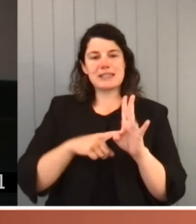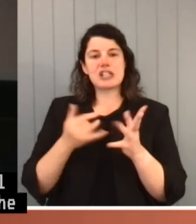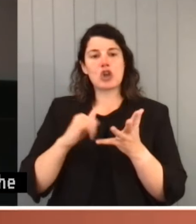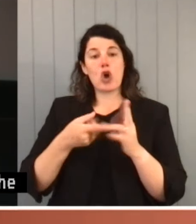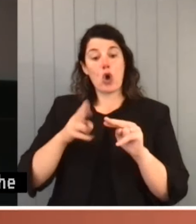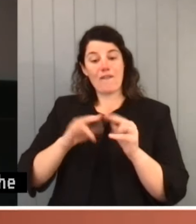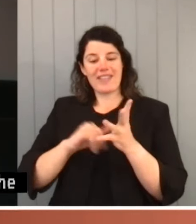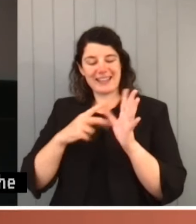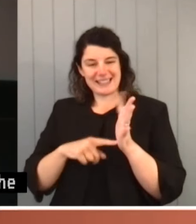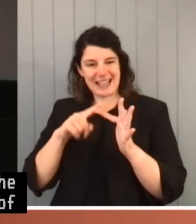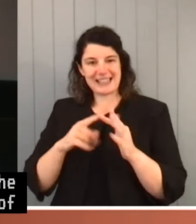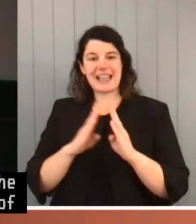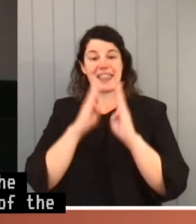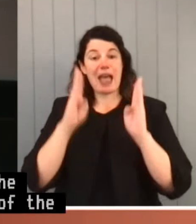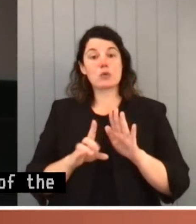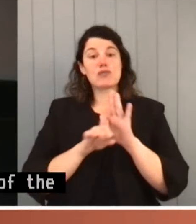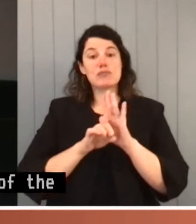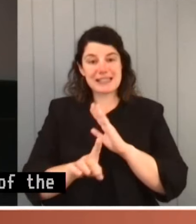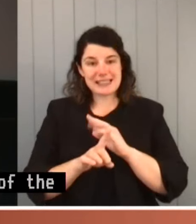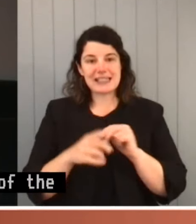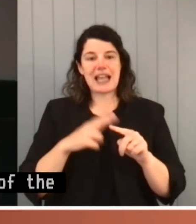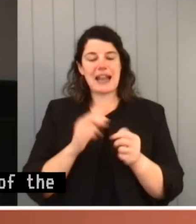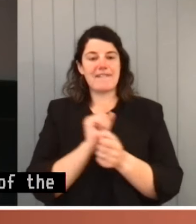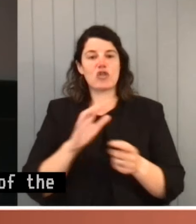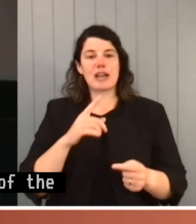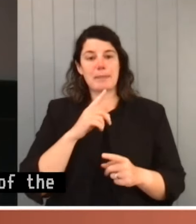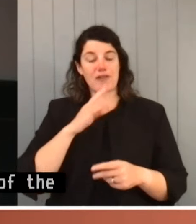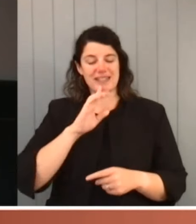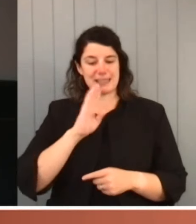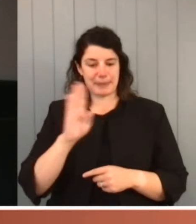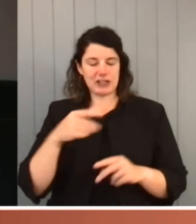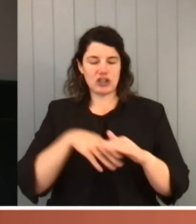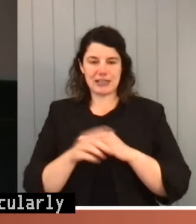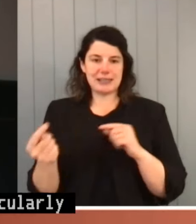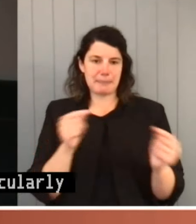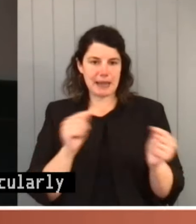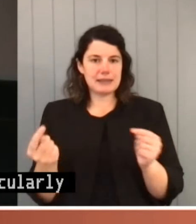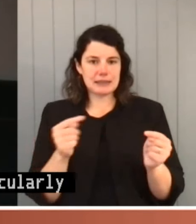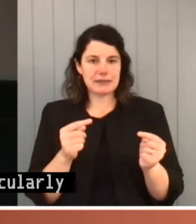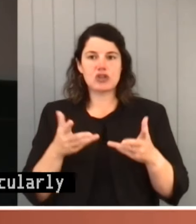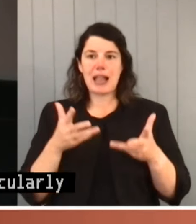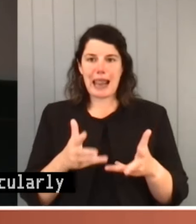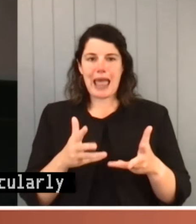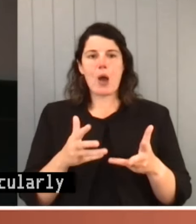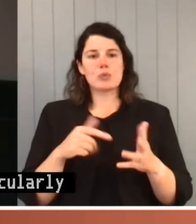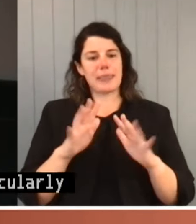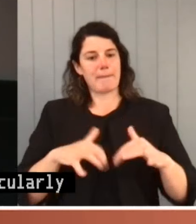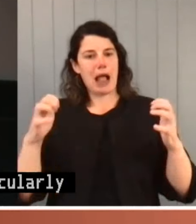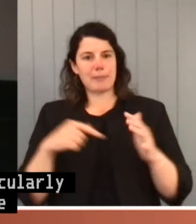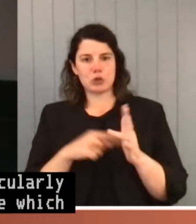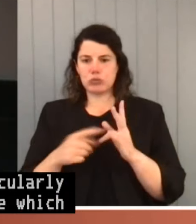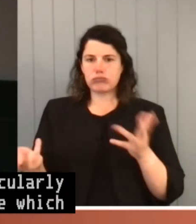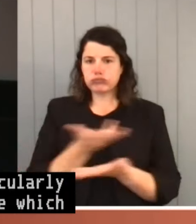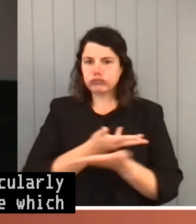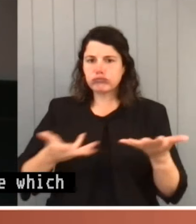Representatives, and particularly freedom of speech in debate, which enables the Parliament to express opinions on the conduct of the